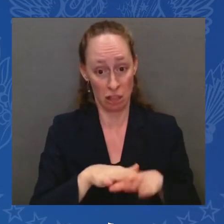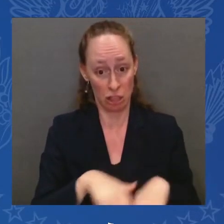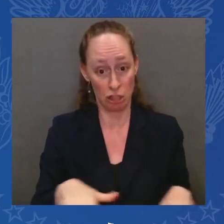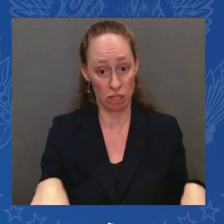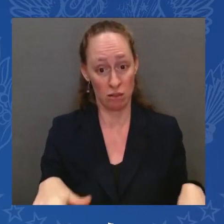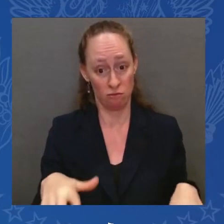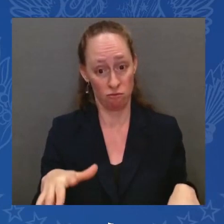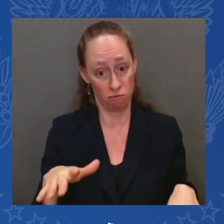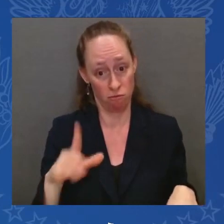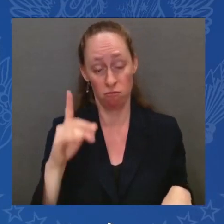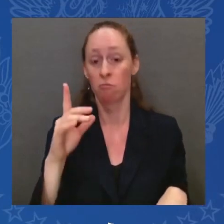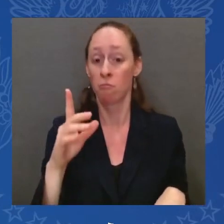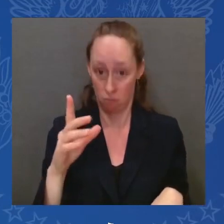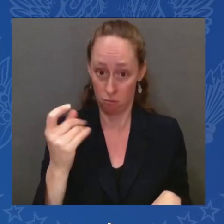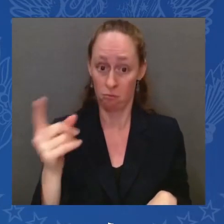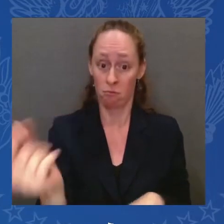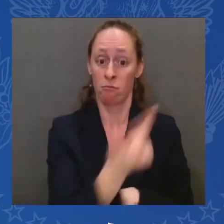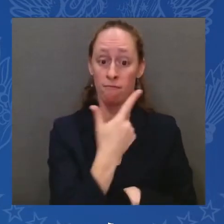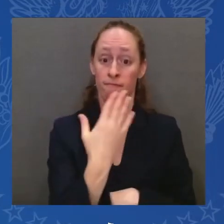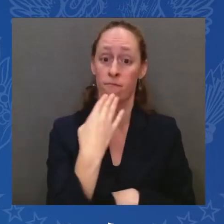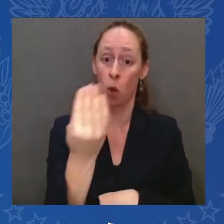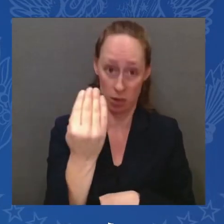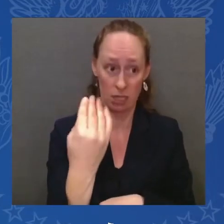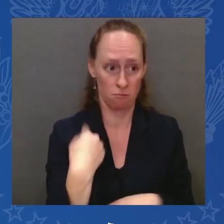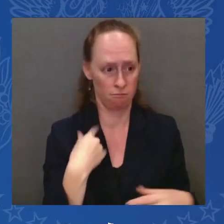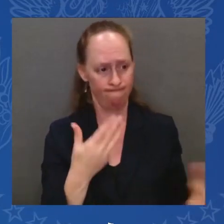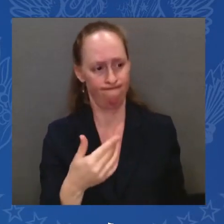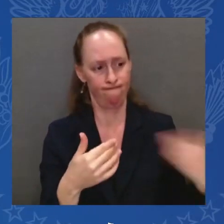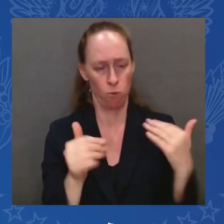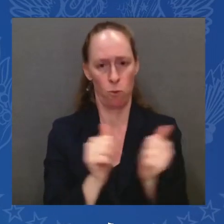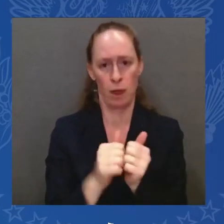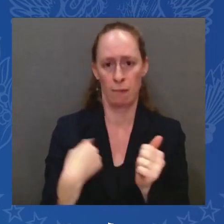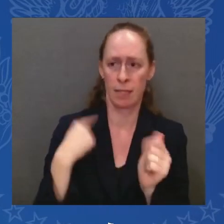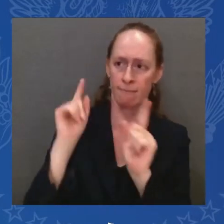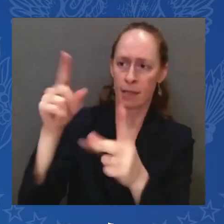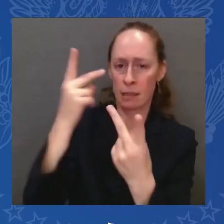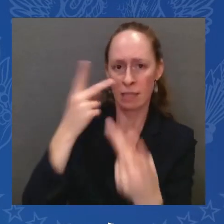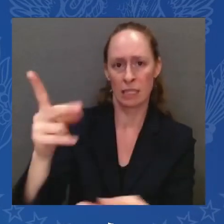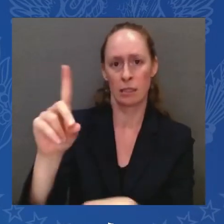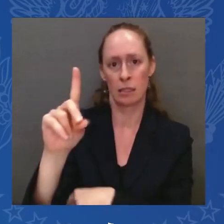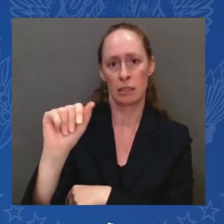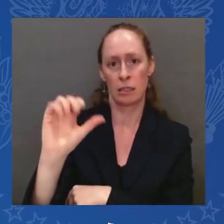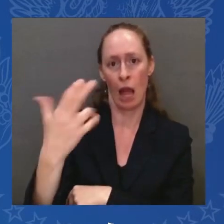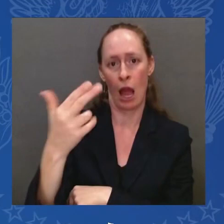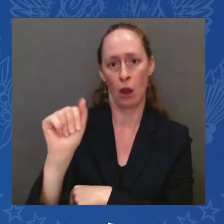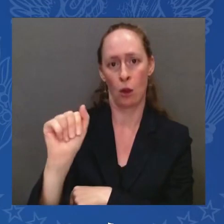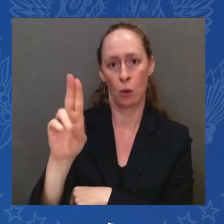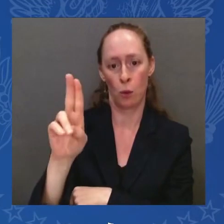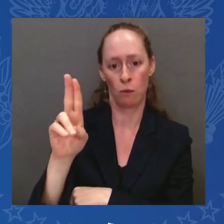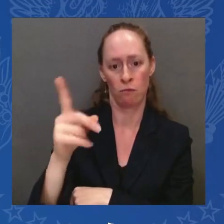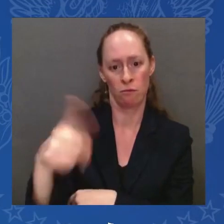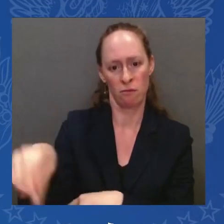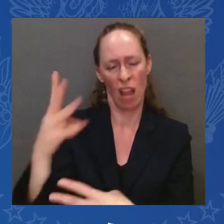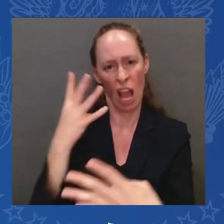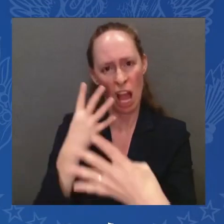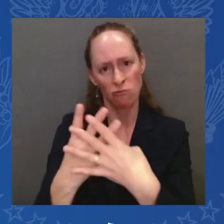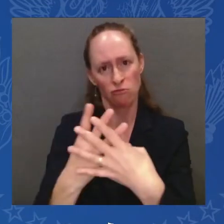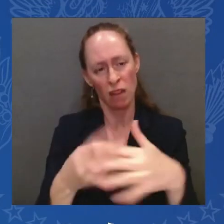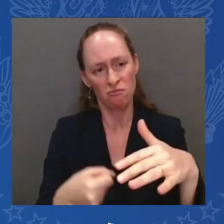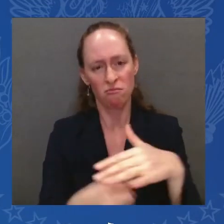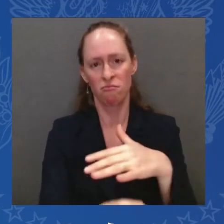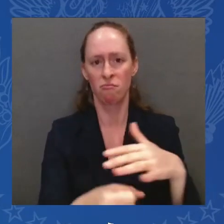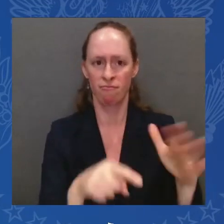that you could not not know what was going on walking through those gates. You could not fail to understand